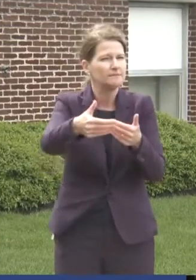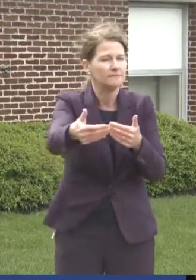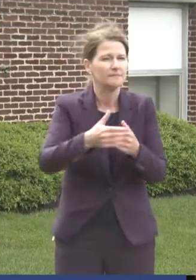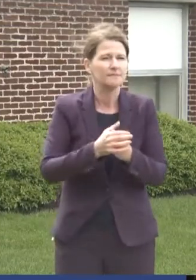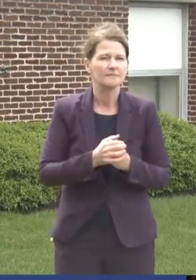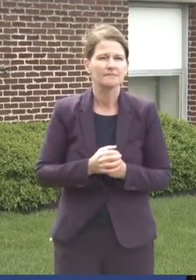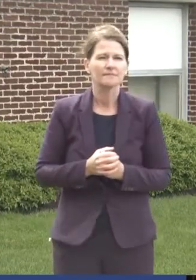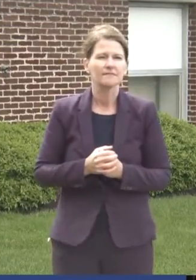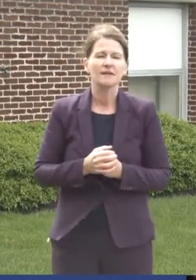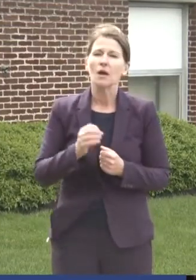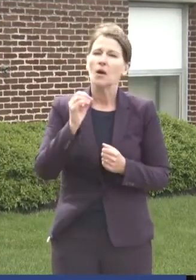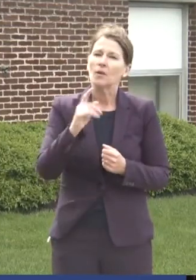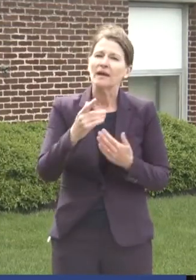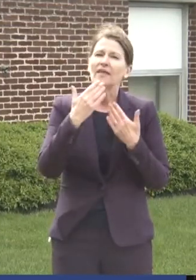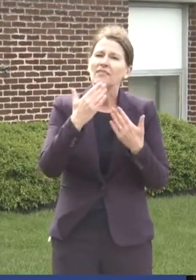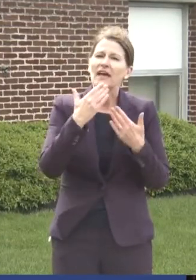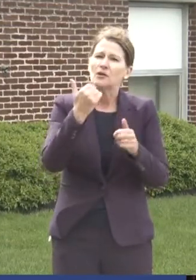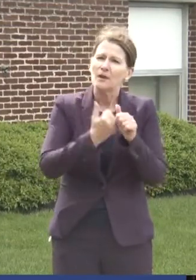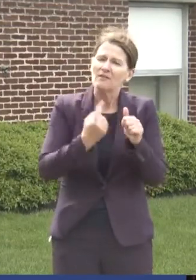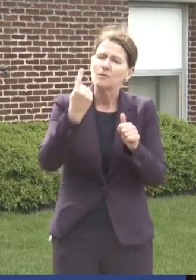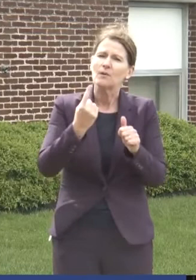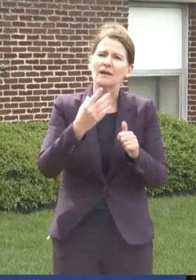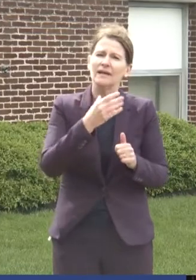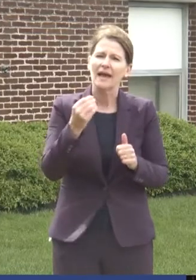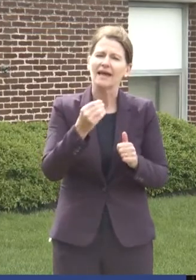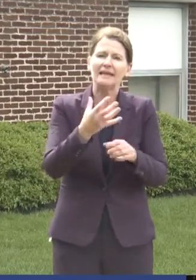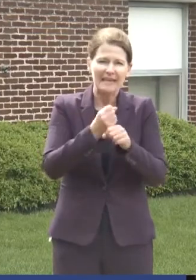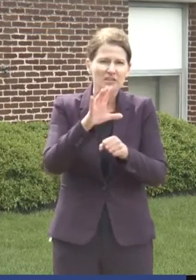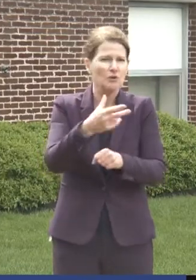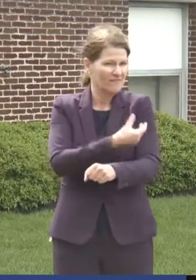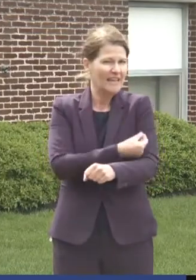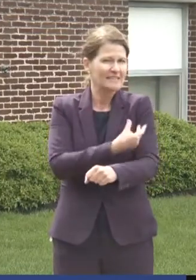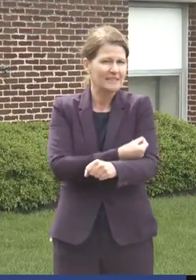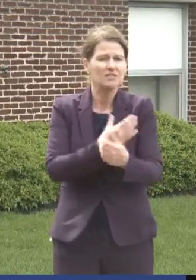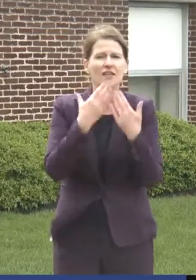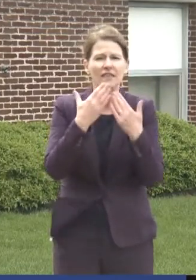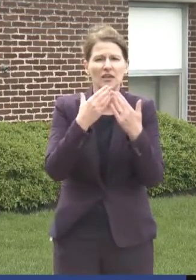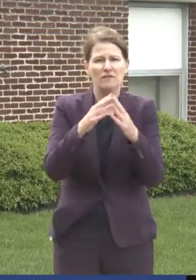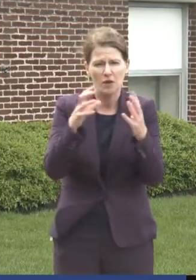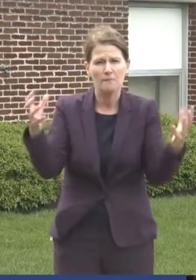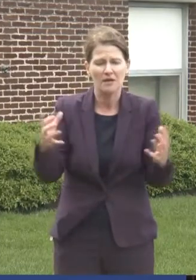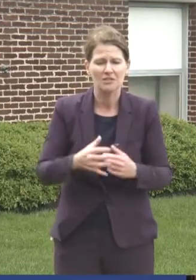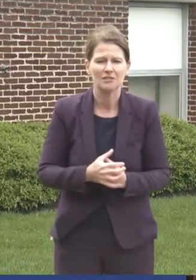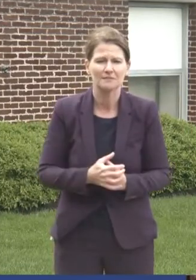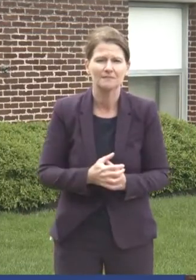Okay. All right. Well, thank you everybody and get your vaccines. Thanks very much.